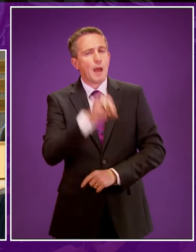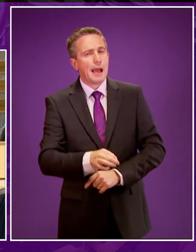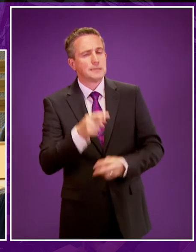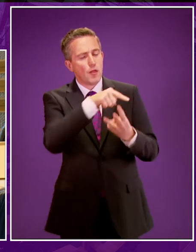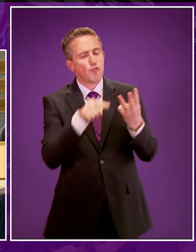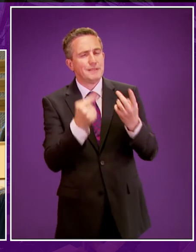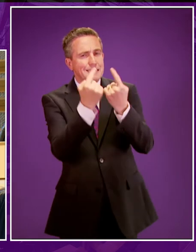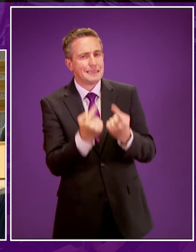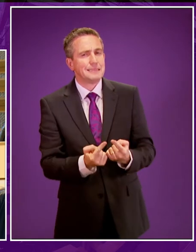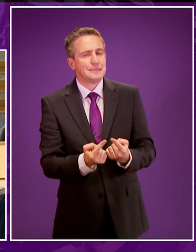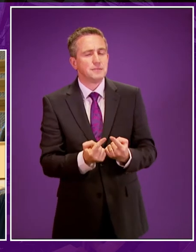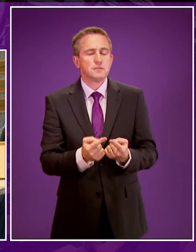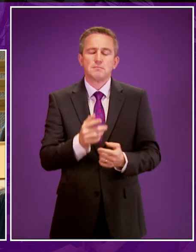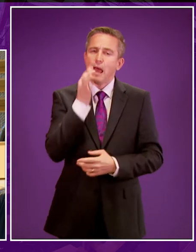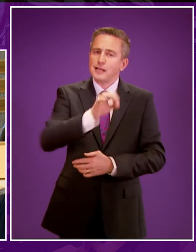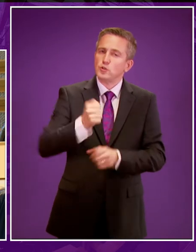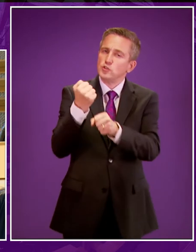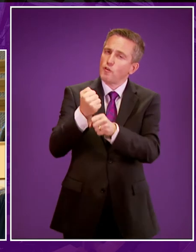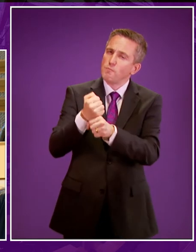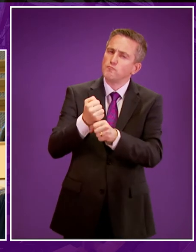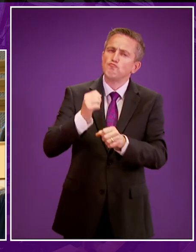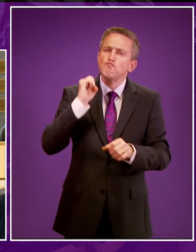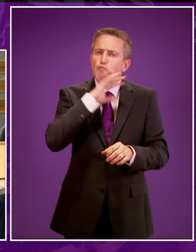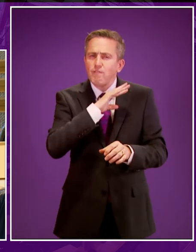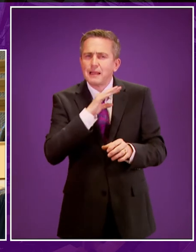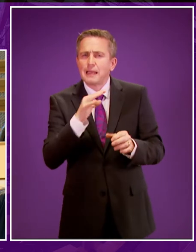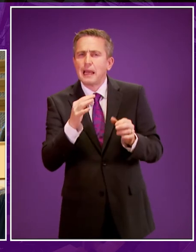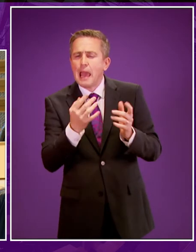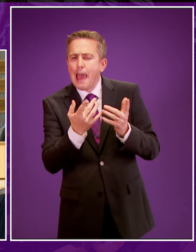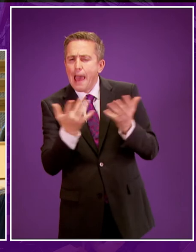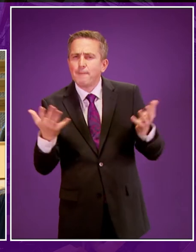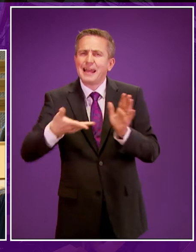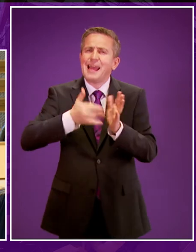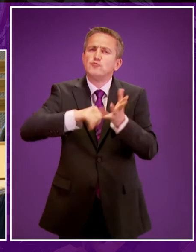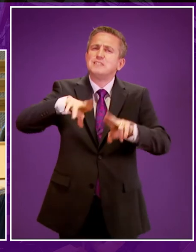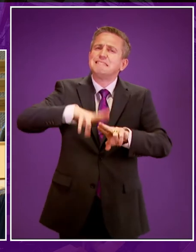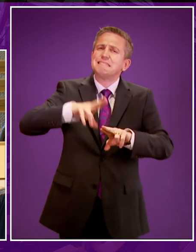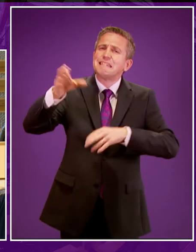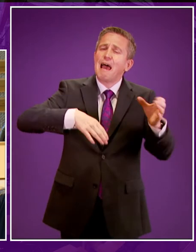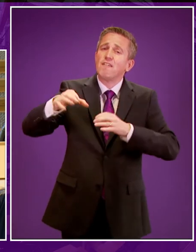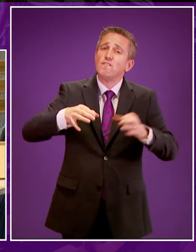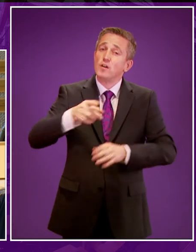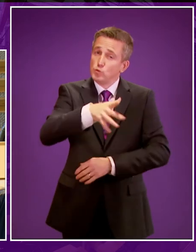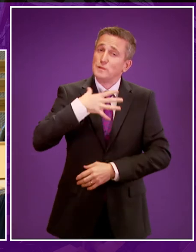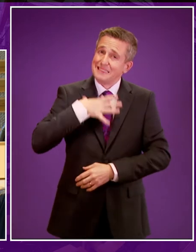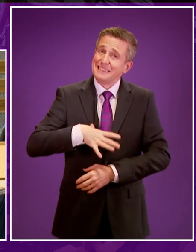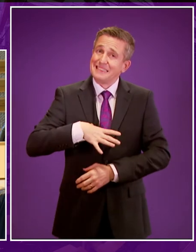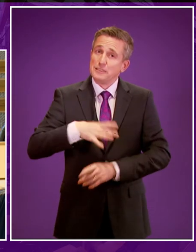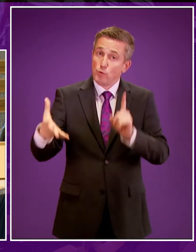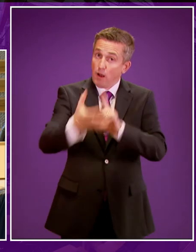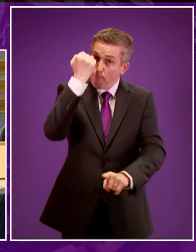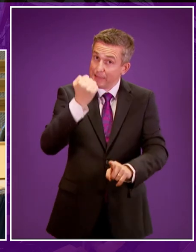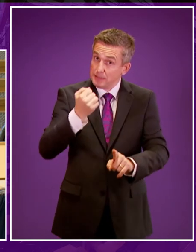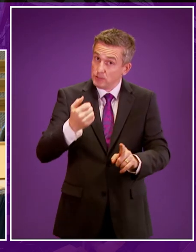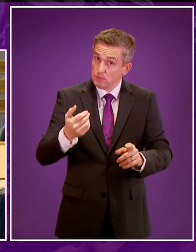Firstly, what estimate has the Scottish Government made of the numbers of specialist staff who will be required across Scotland to implement these changes?